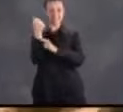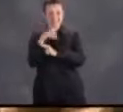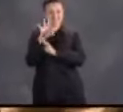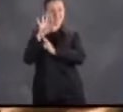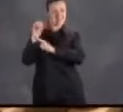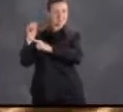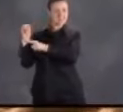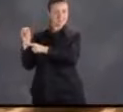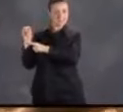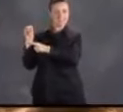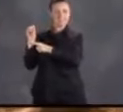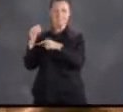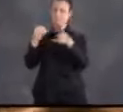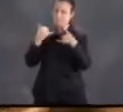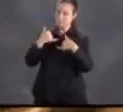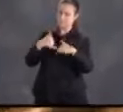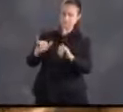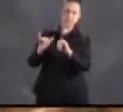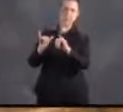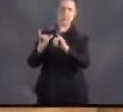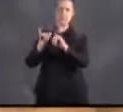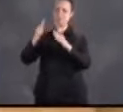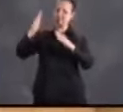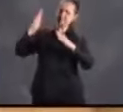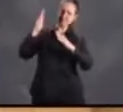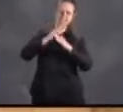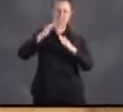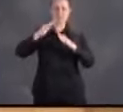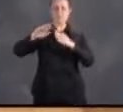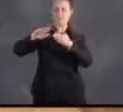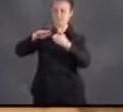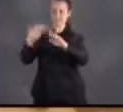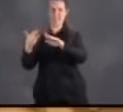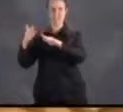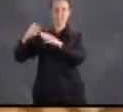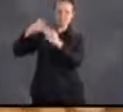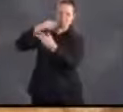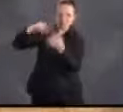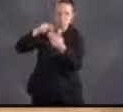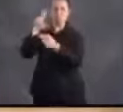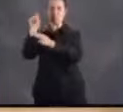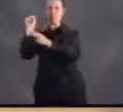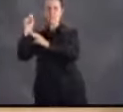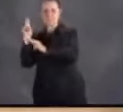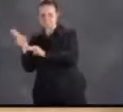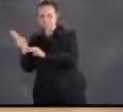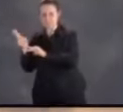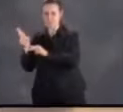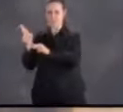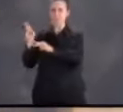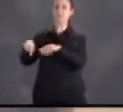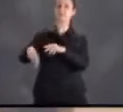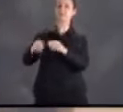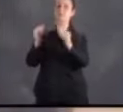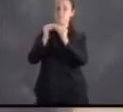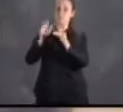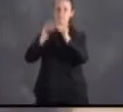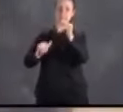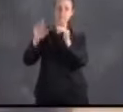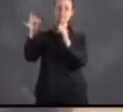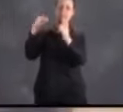1900 still ranks as the deadliest storm in U.S. history, killing more than 8,000 people.